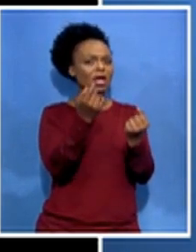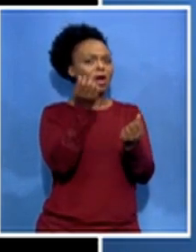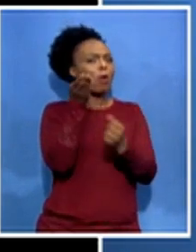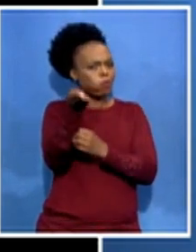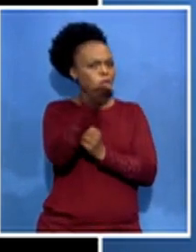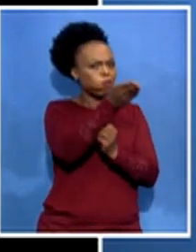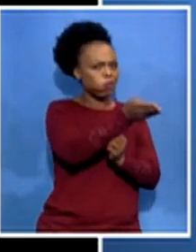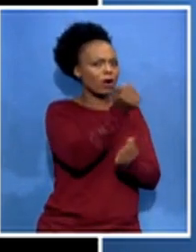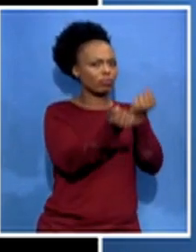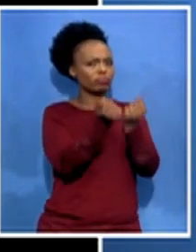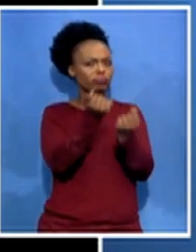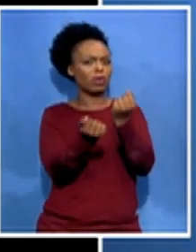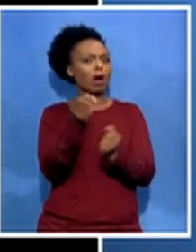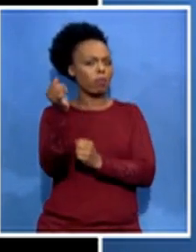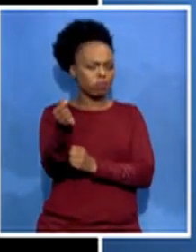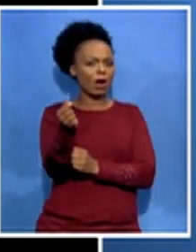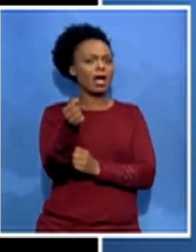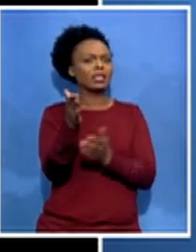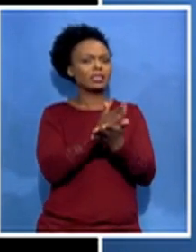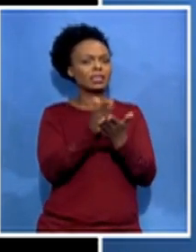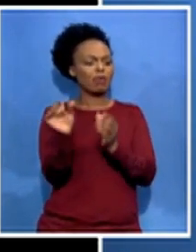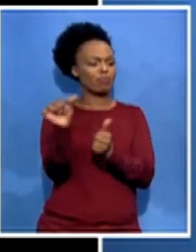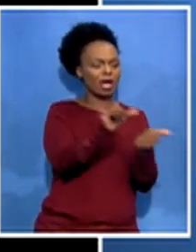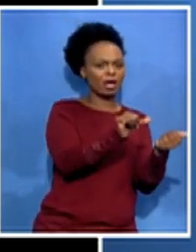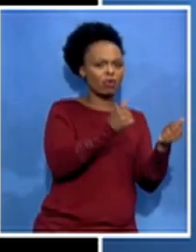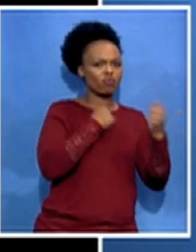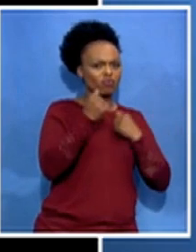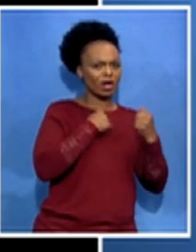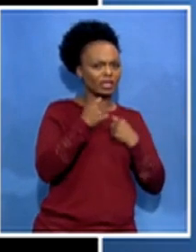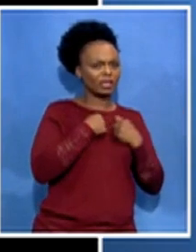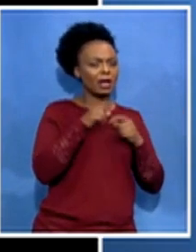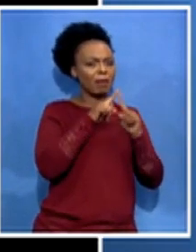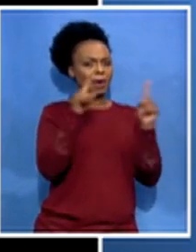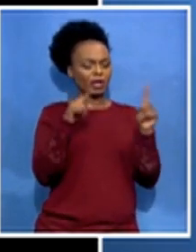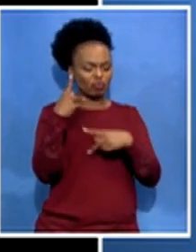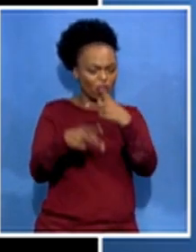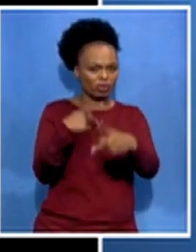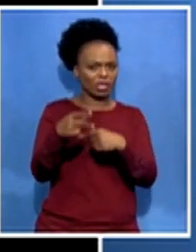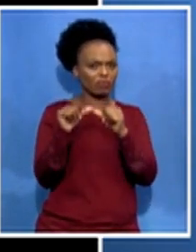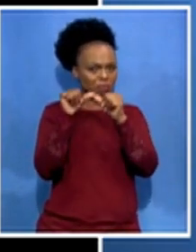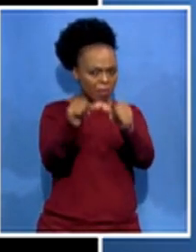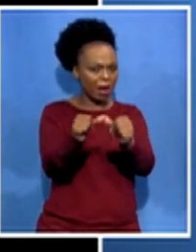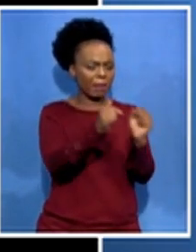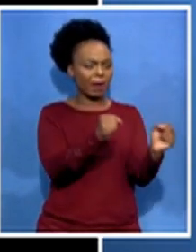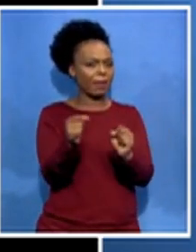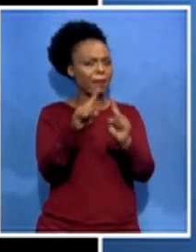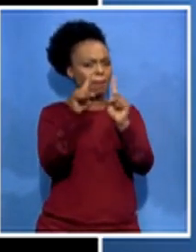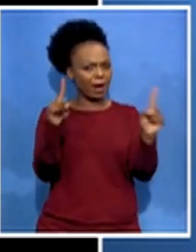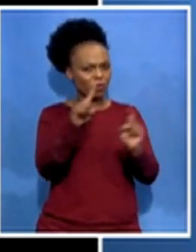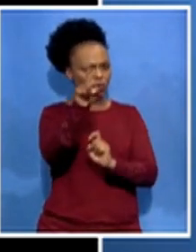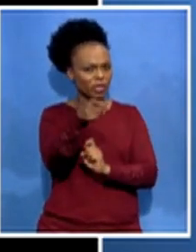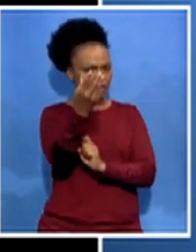to rwanda but that process is still continuing but the question is now people are asking